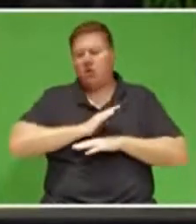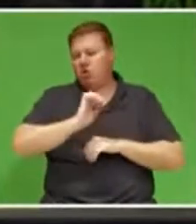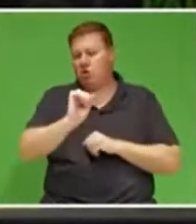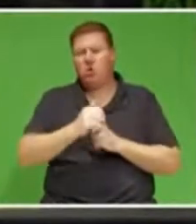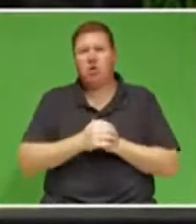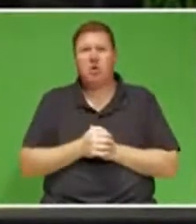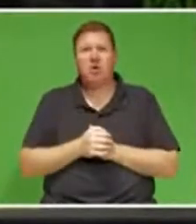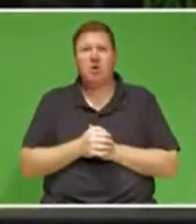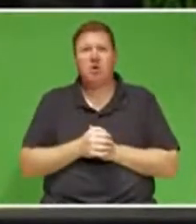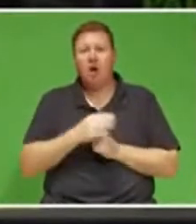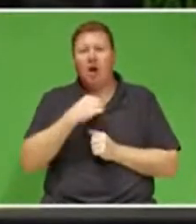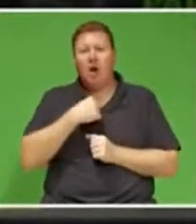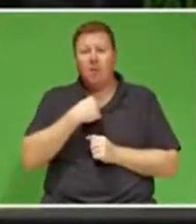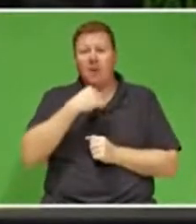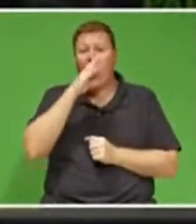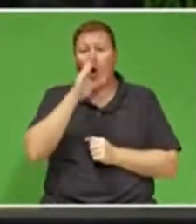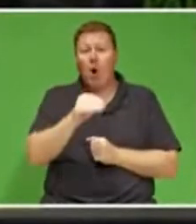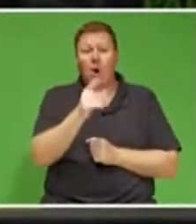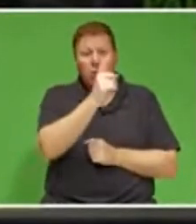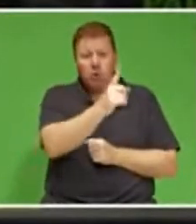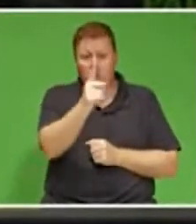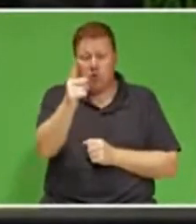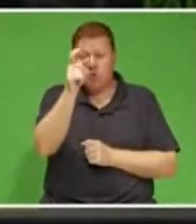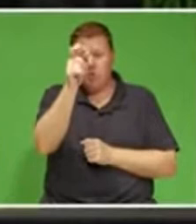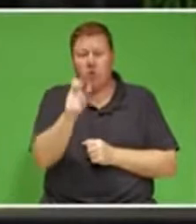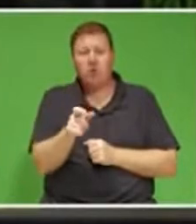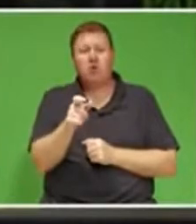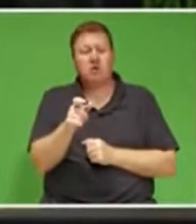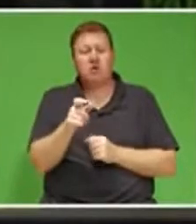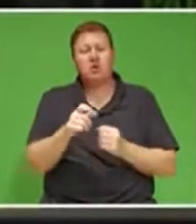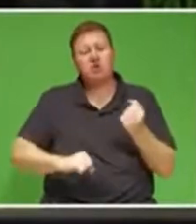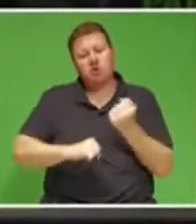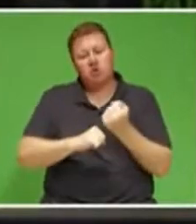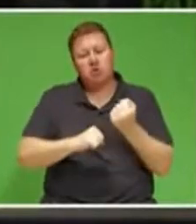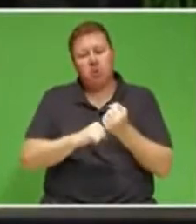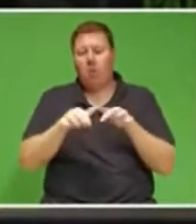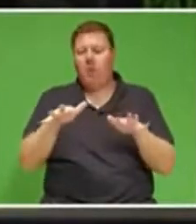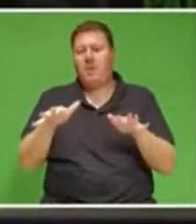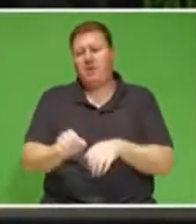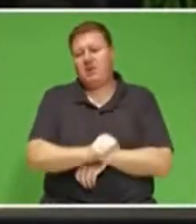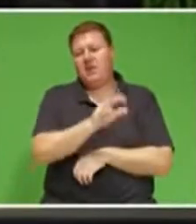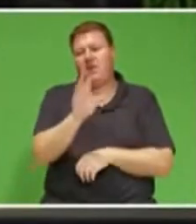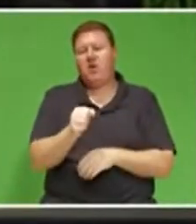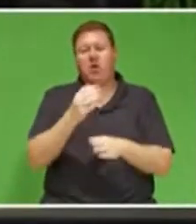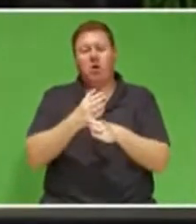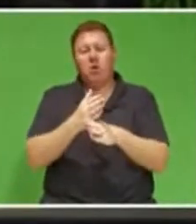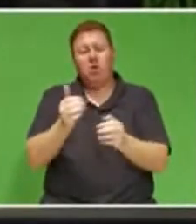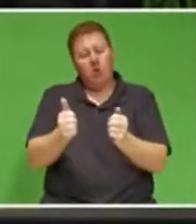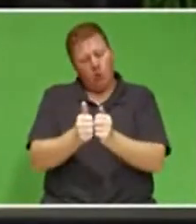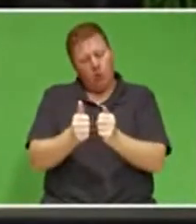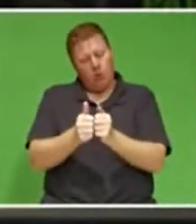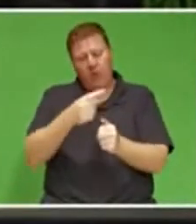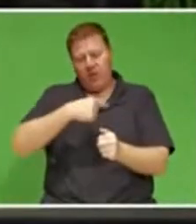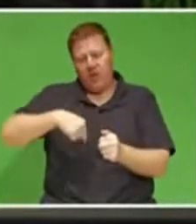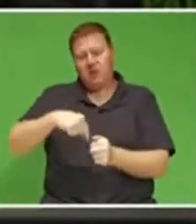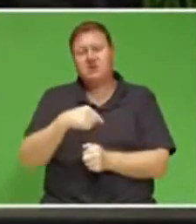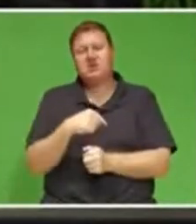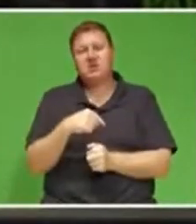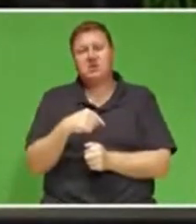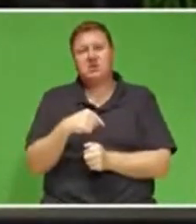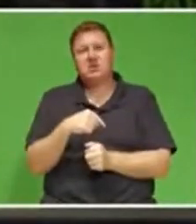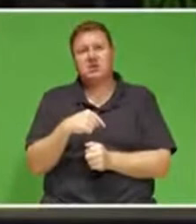asking for you to support our people as they work with us to address